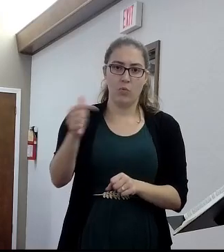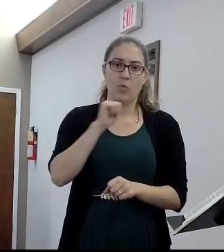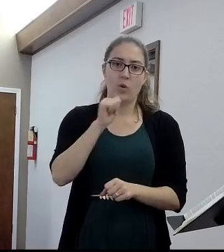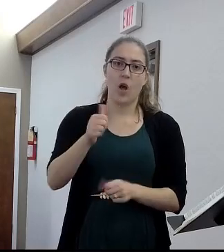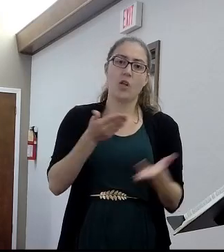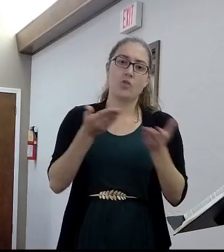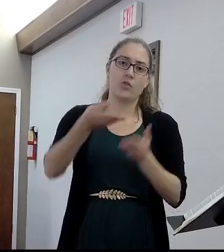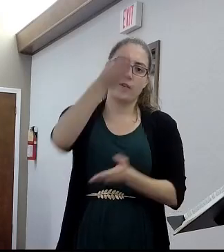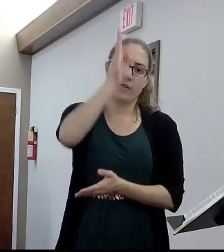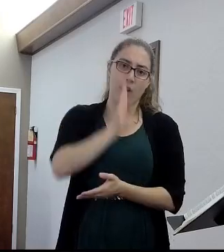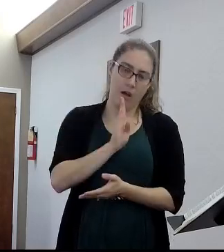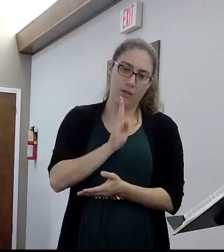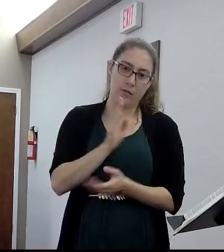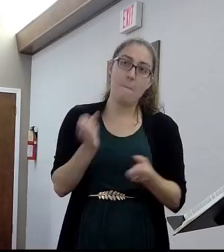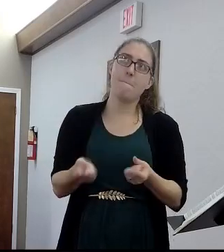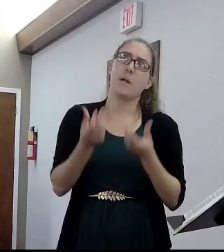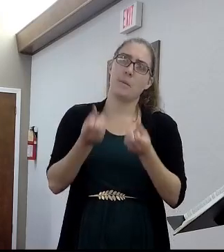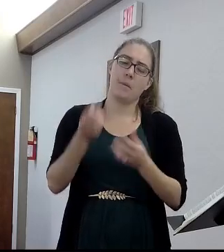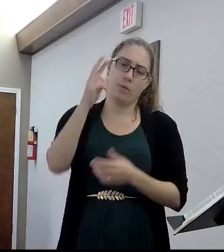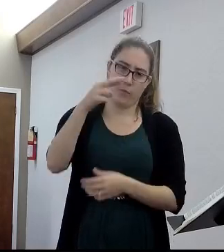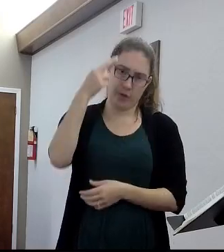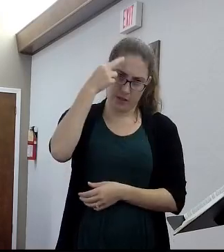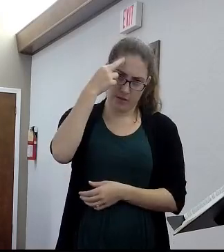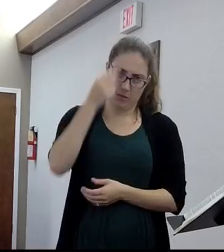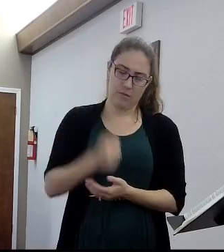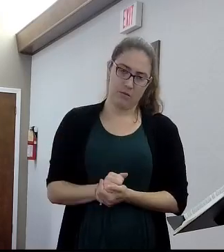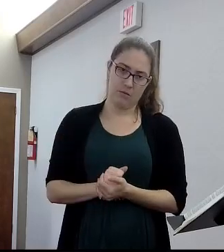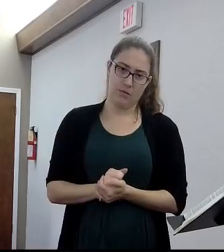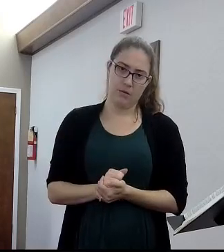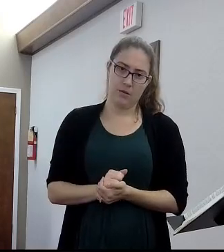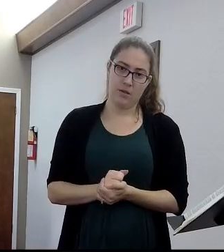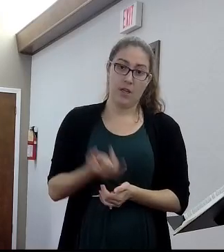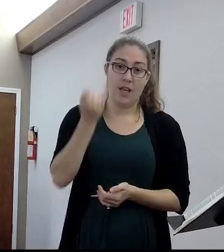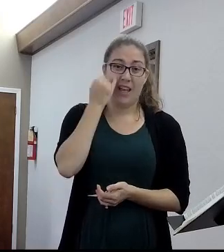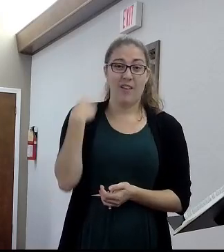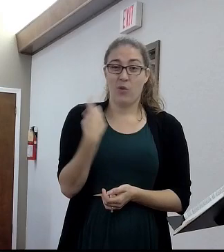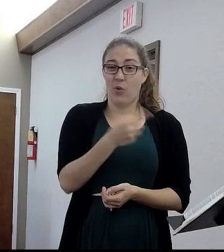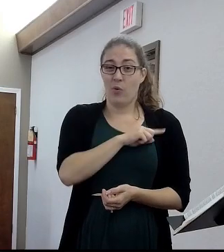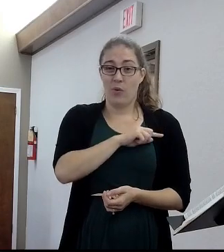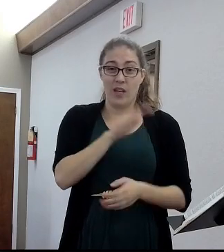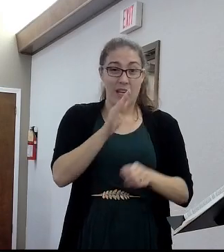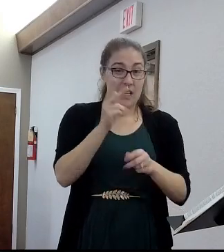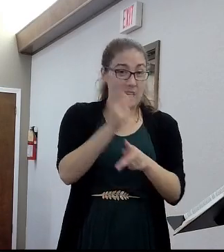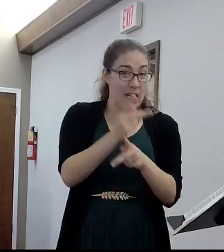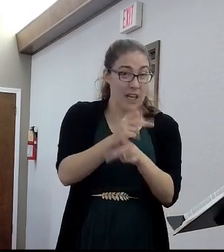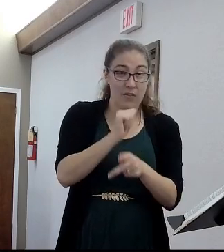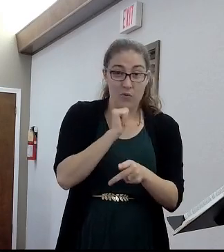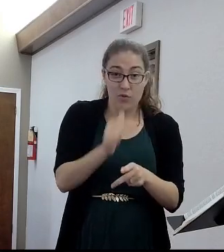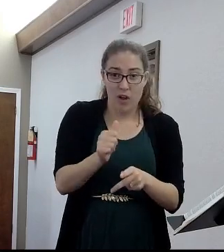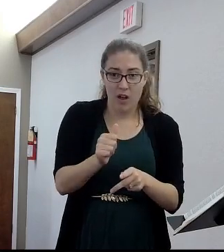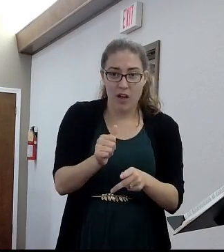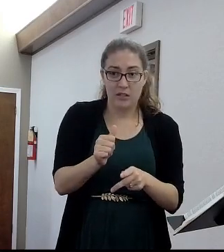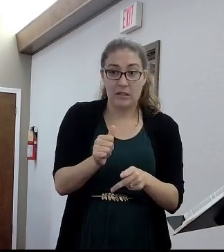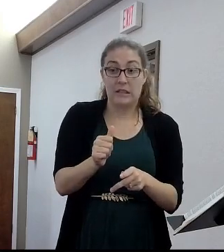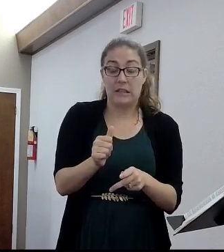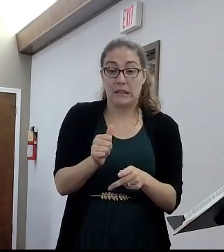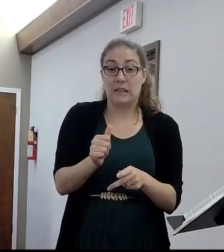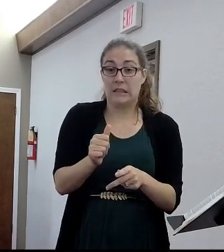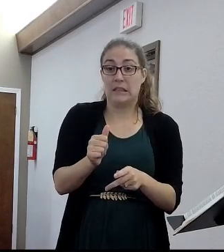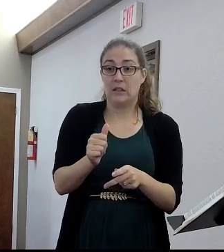this. And by the way, you and I, if we're not careful, we're a generation away from this. It may even be in our generation.